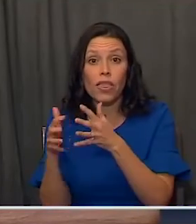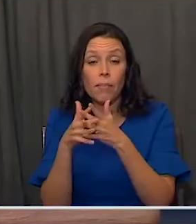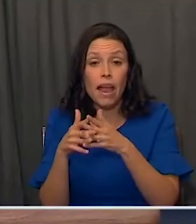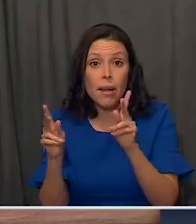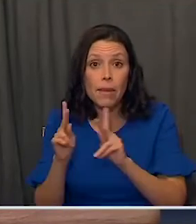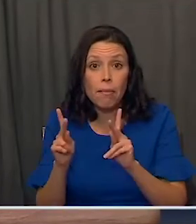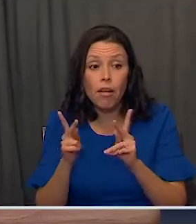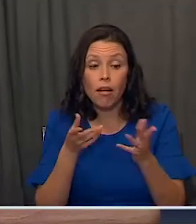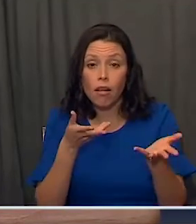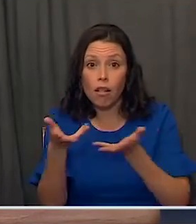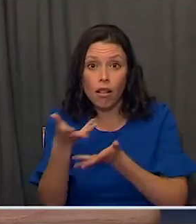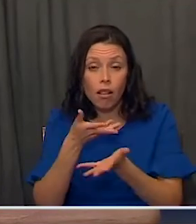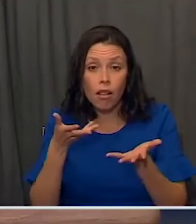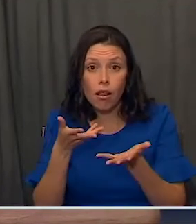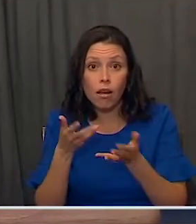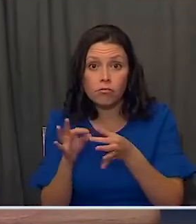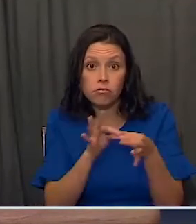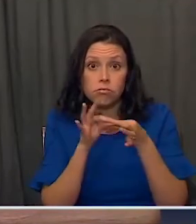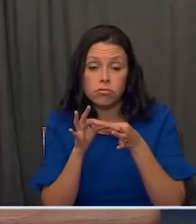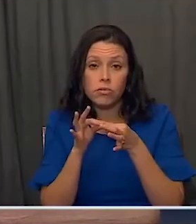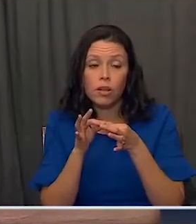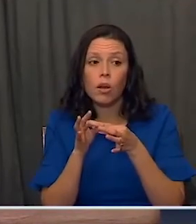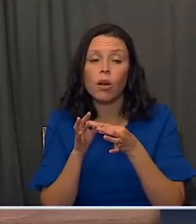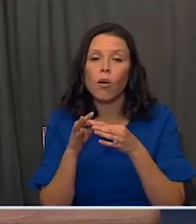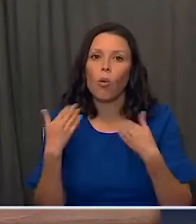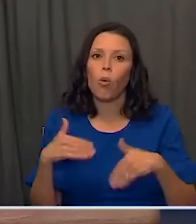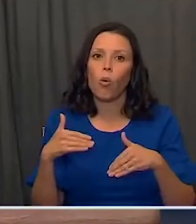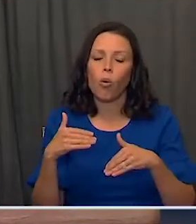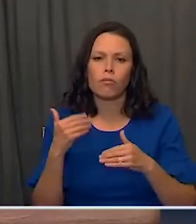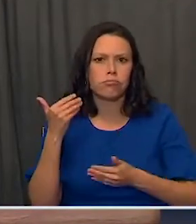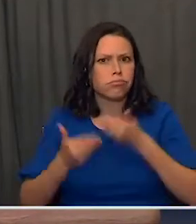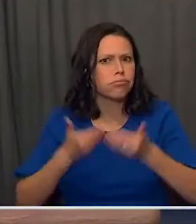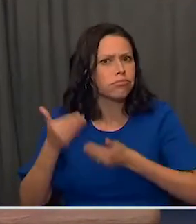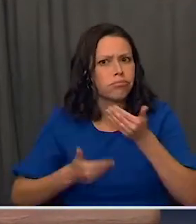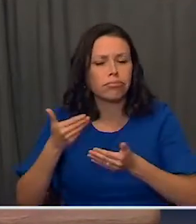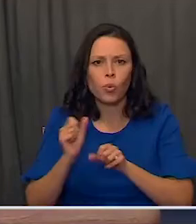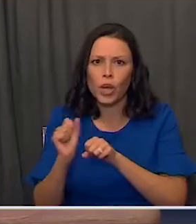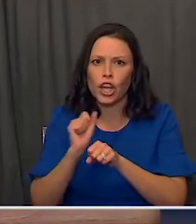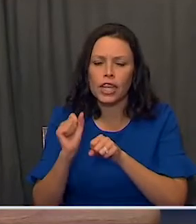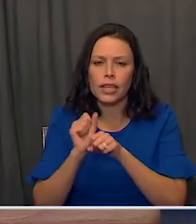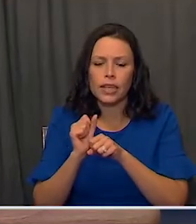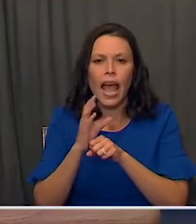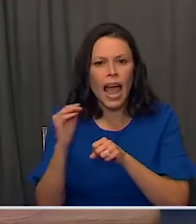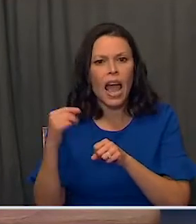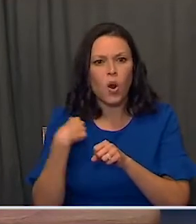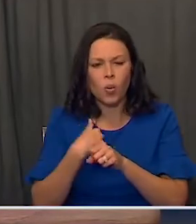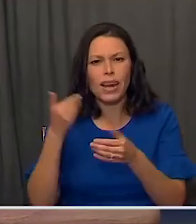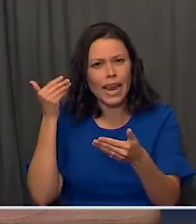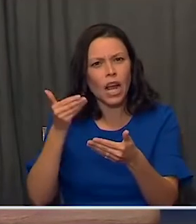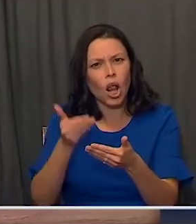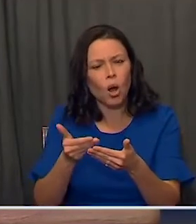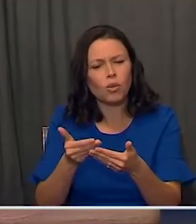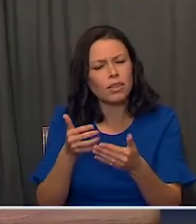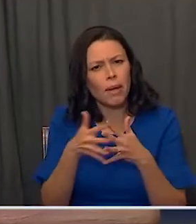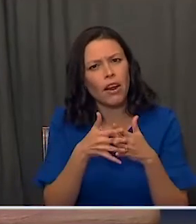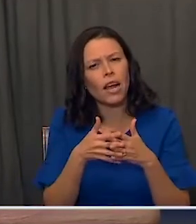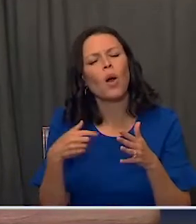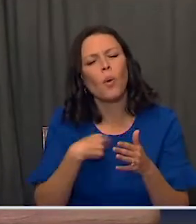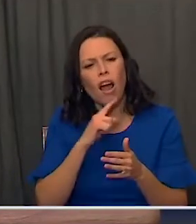people has made great progress. And we're getting there. We're getting there, America.